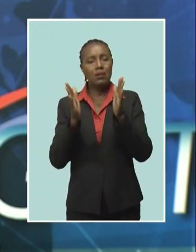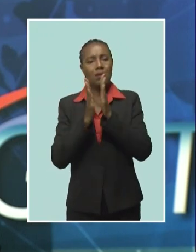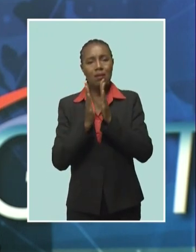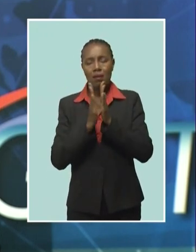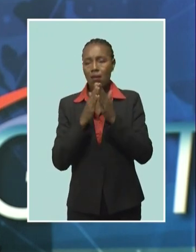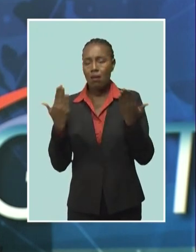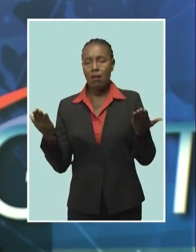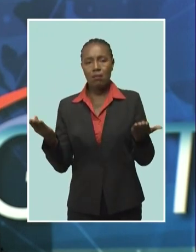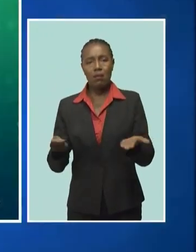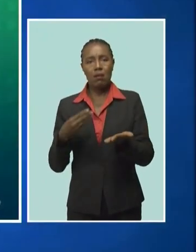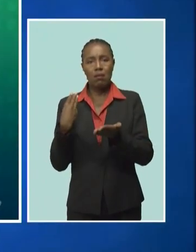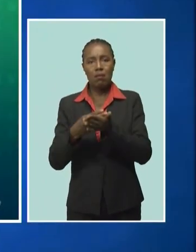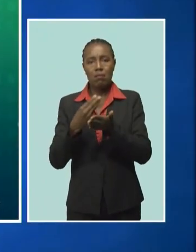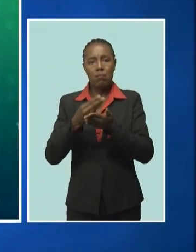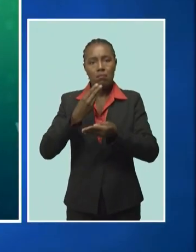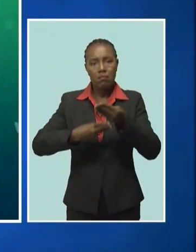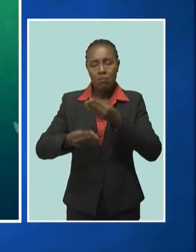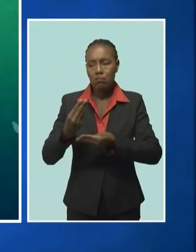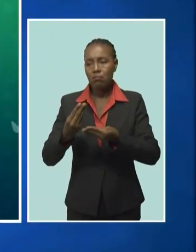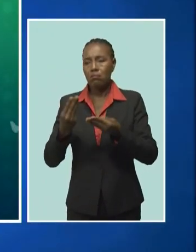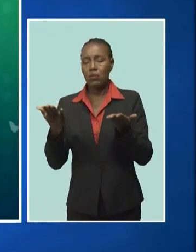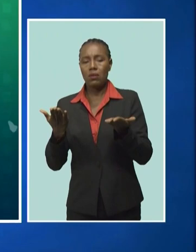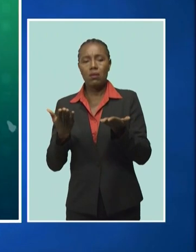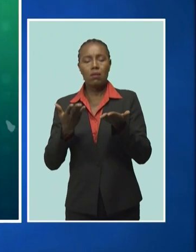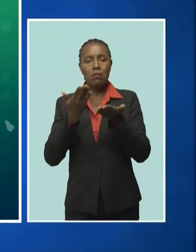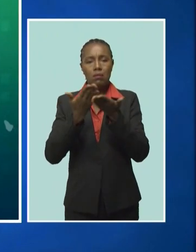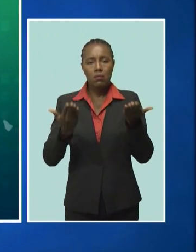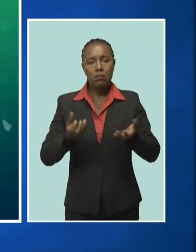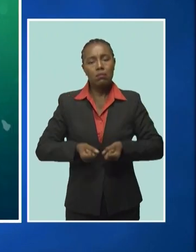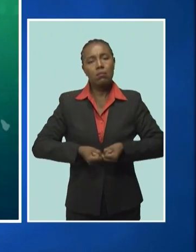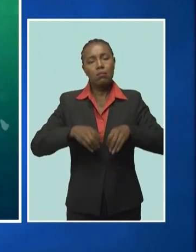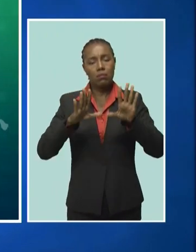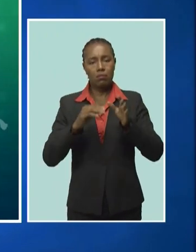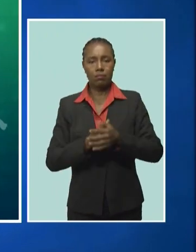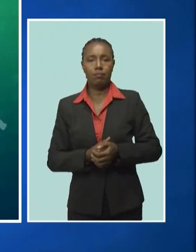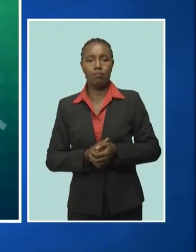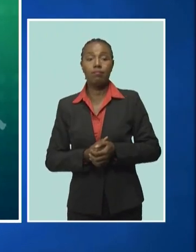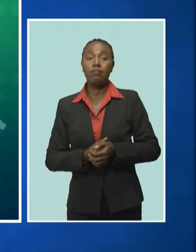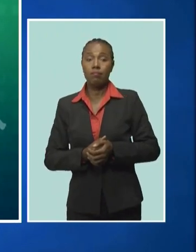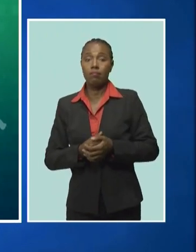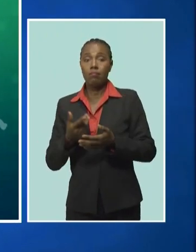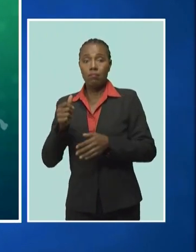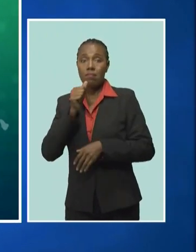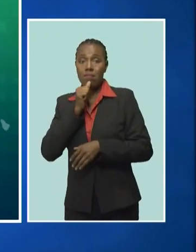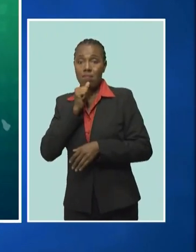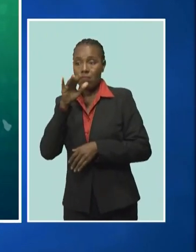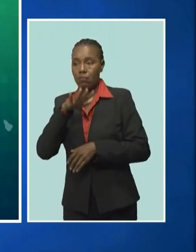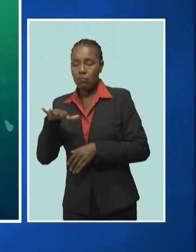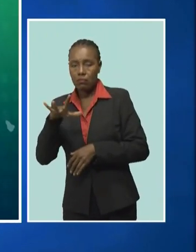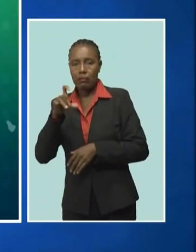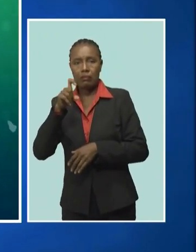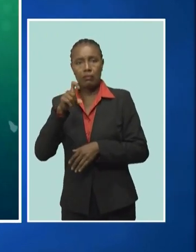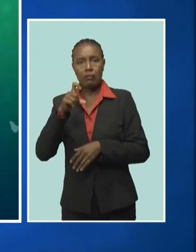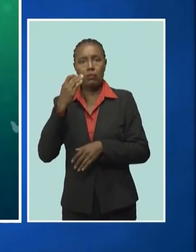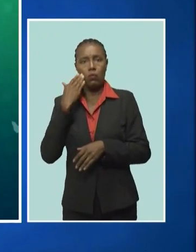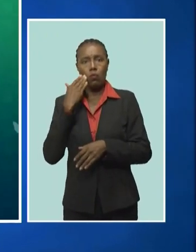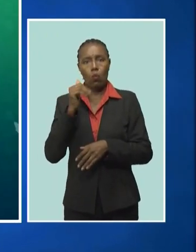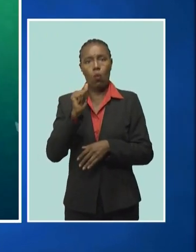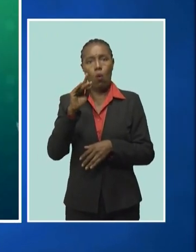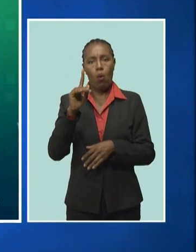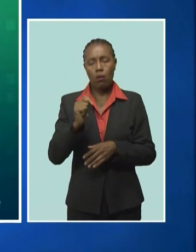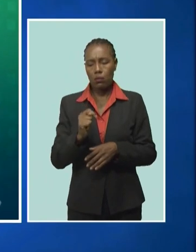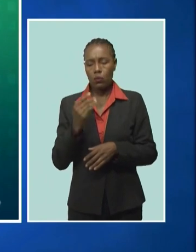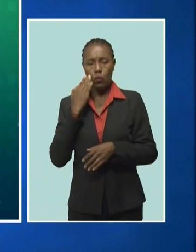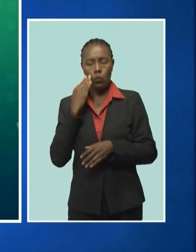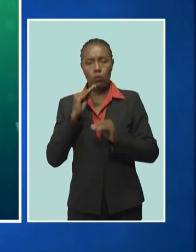budget The private sector needs to now act very, very swiftly once we have a clear definition of how these rules